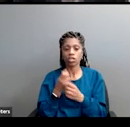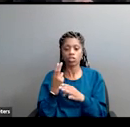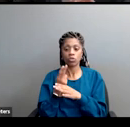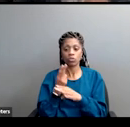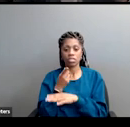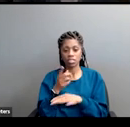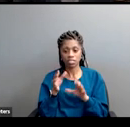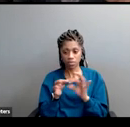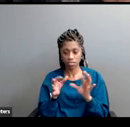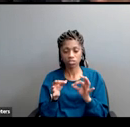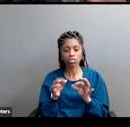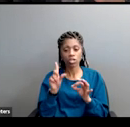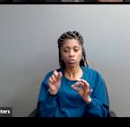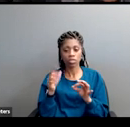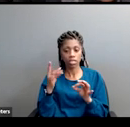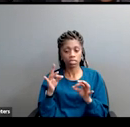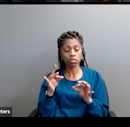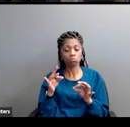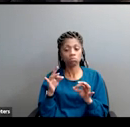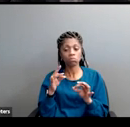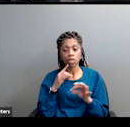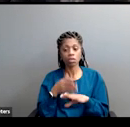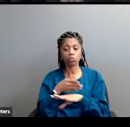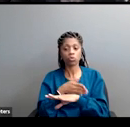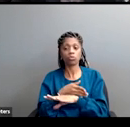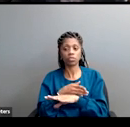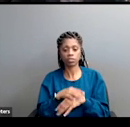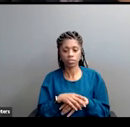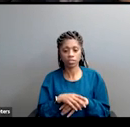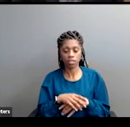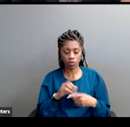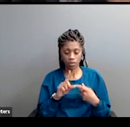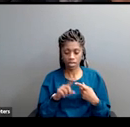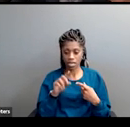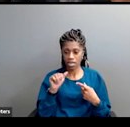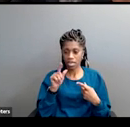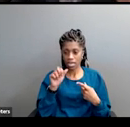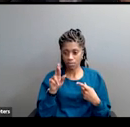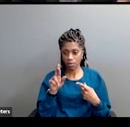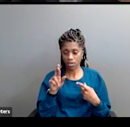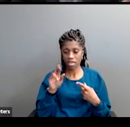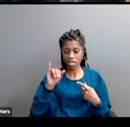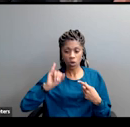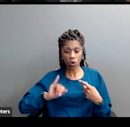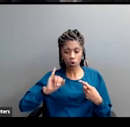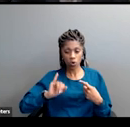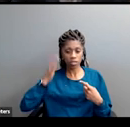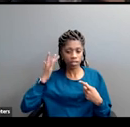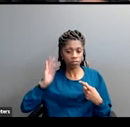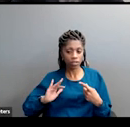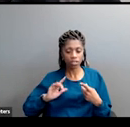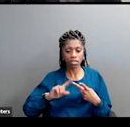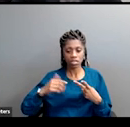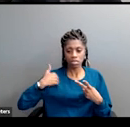this message. And again, to emphasize, you've got Amber in urban Oakland, young multiracial.